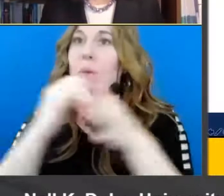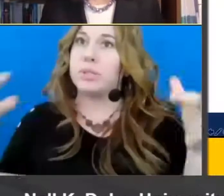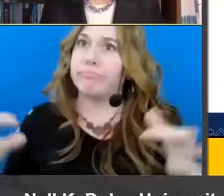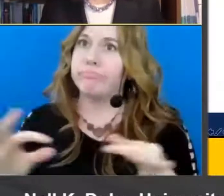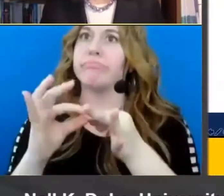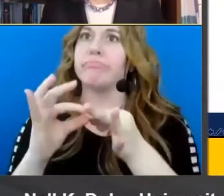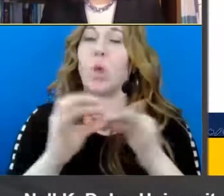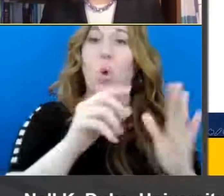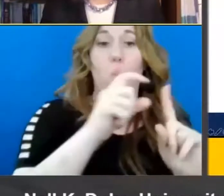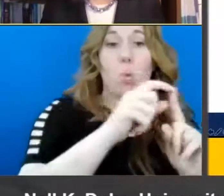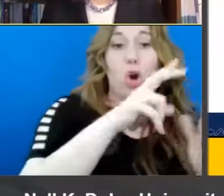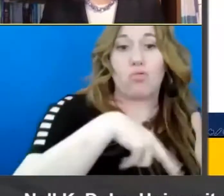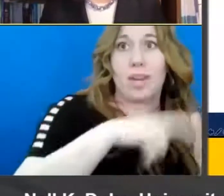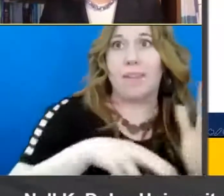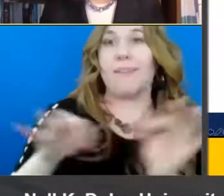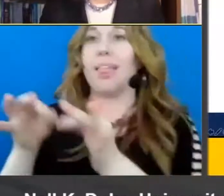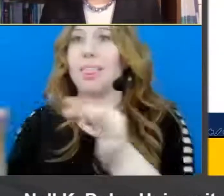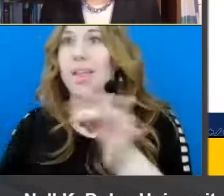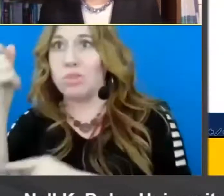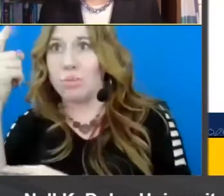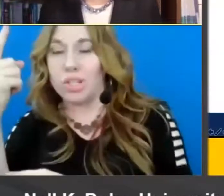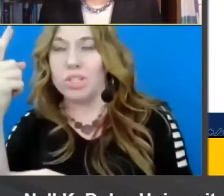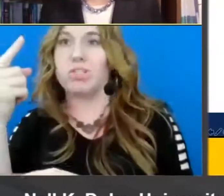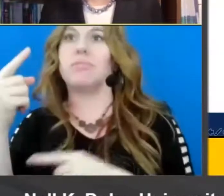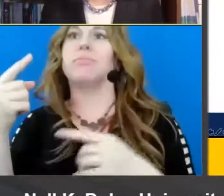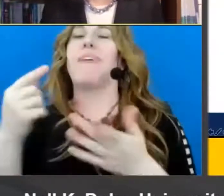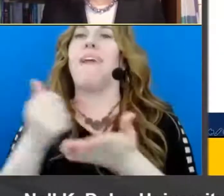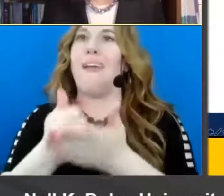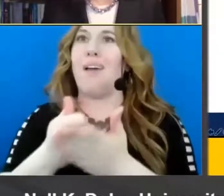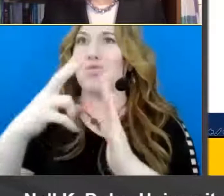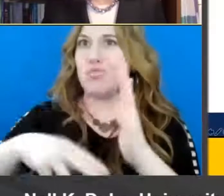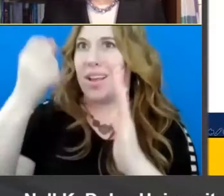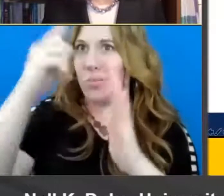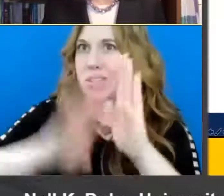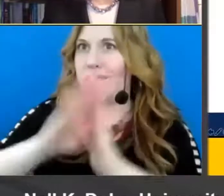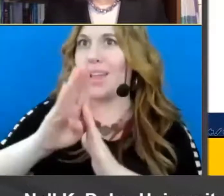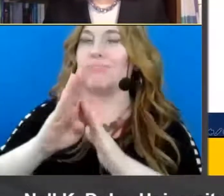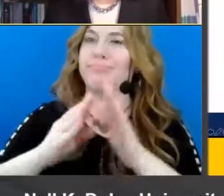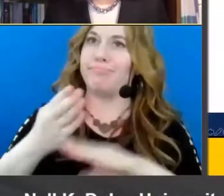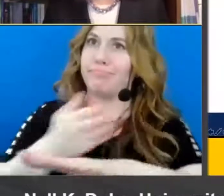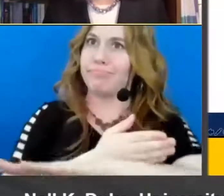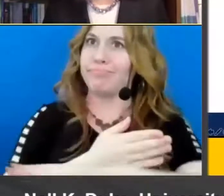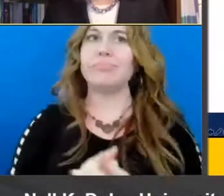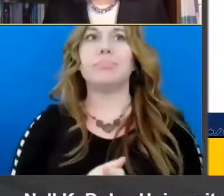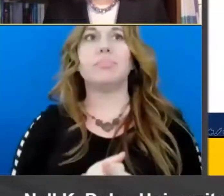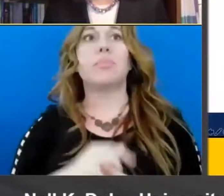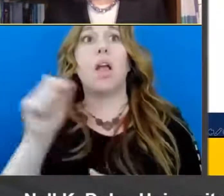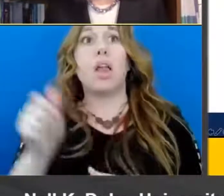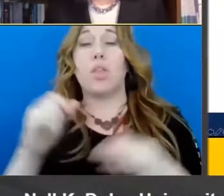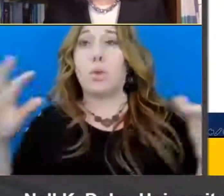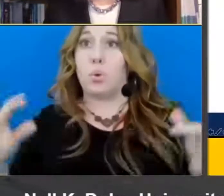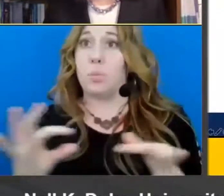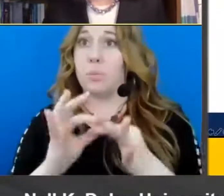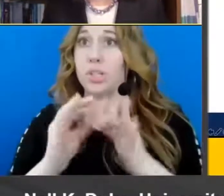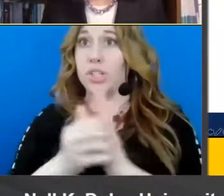reading and language comprehension than contributing to reading comprehension development another bridging skill that we